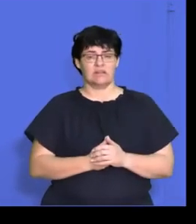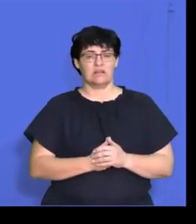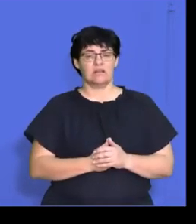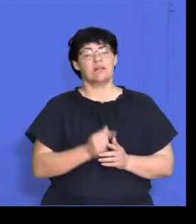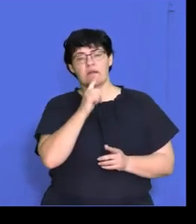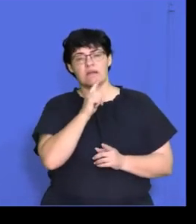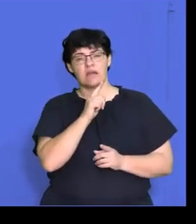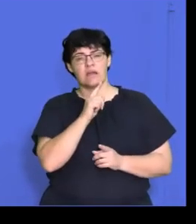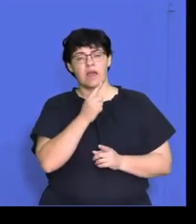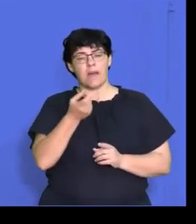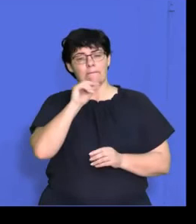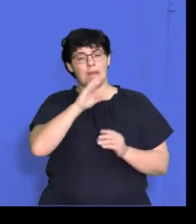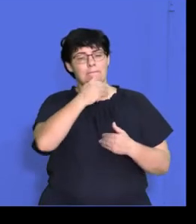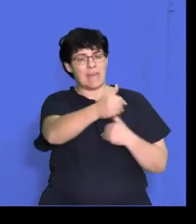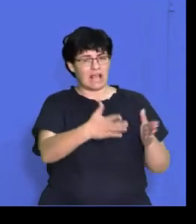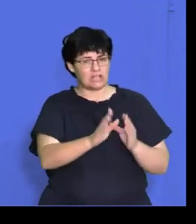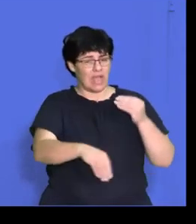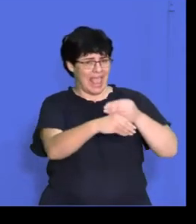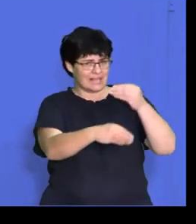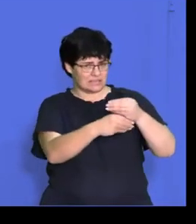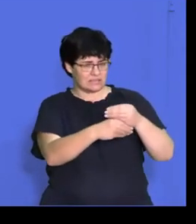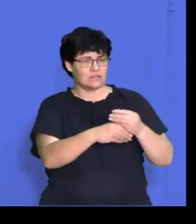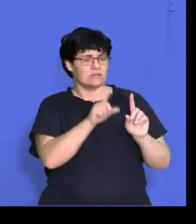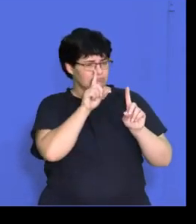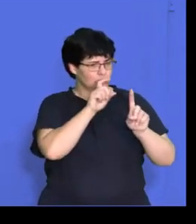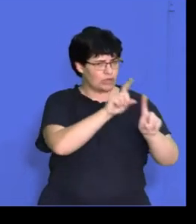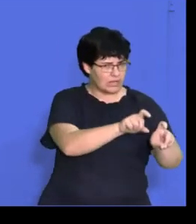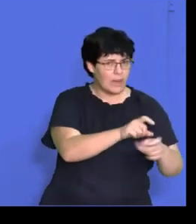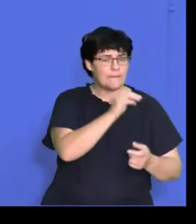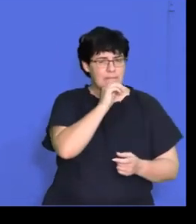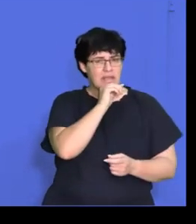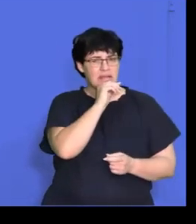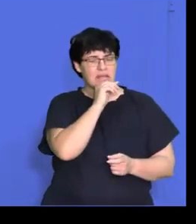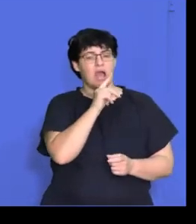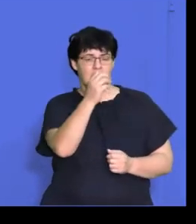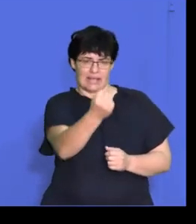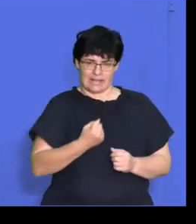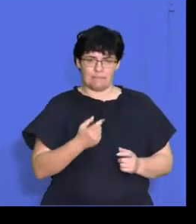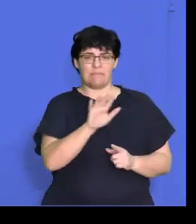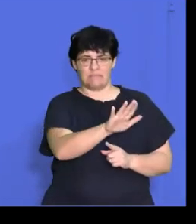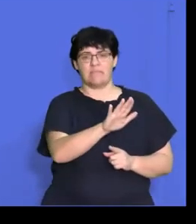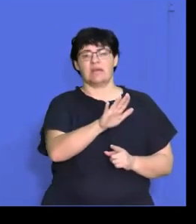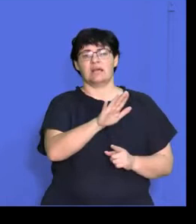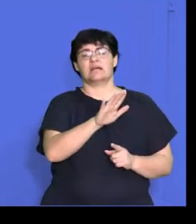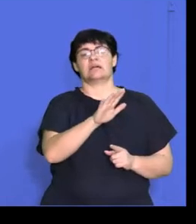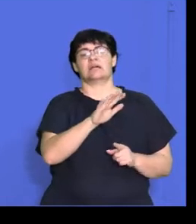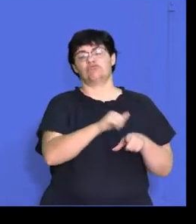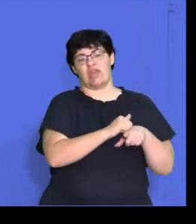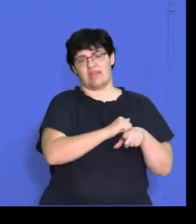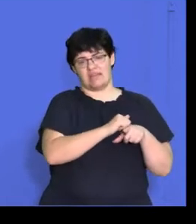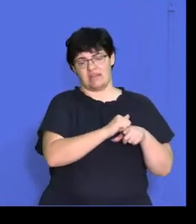attractive fringe benefit packages may result in higher employee retention or reduces employee